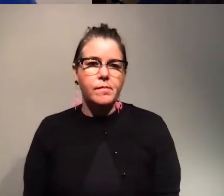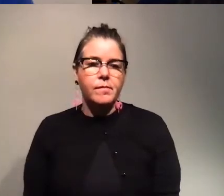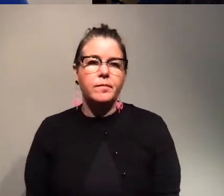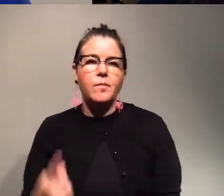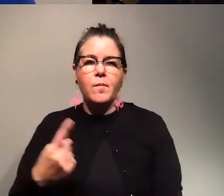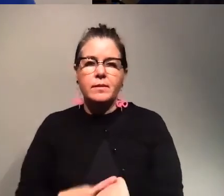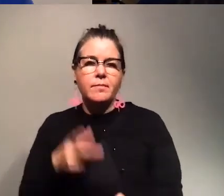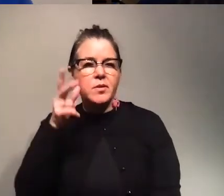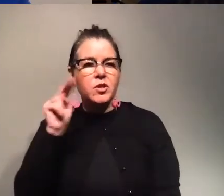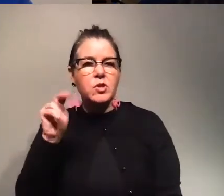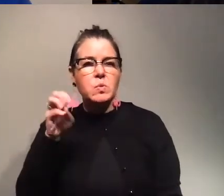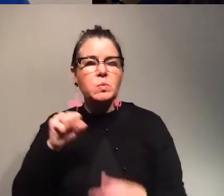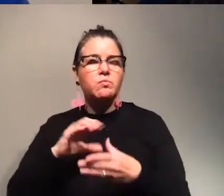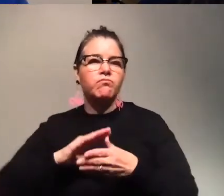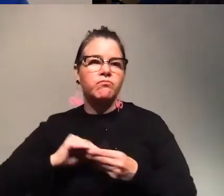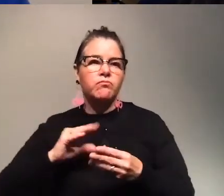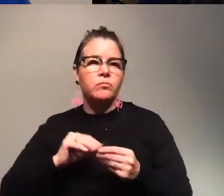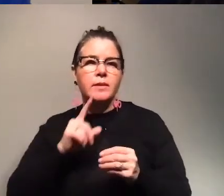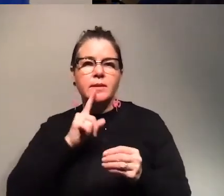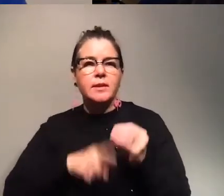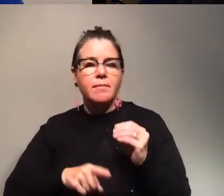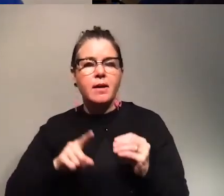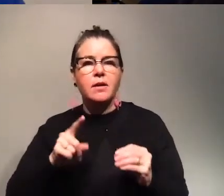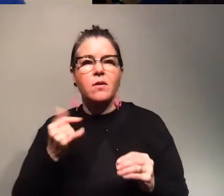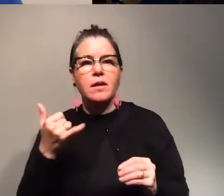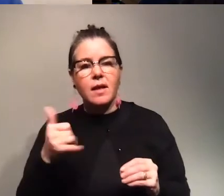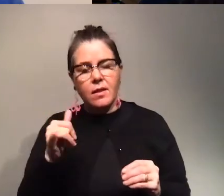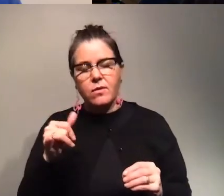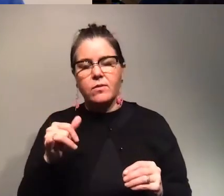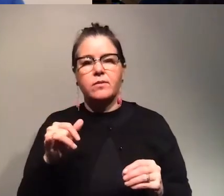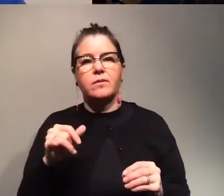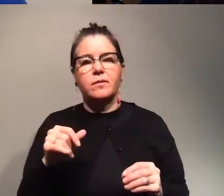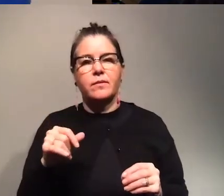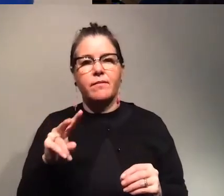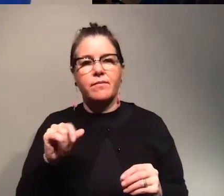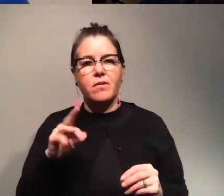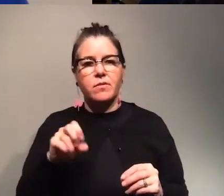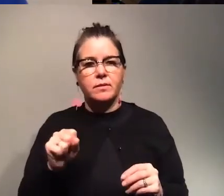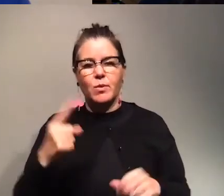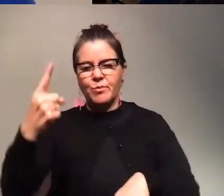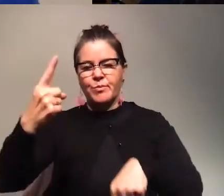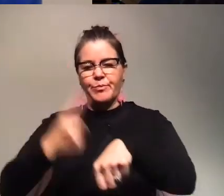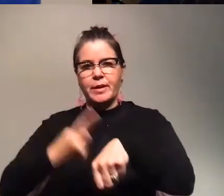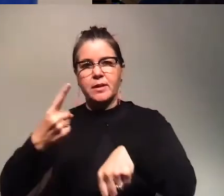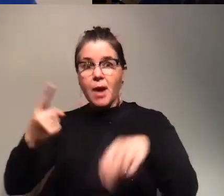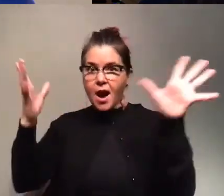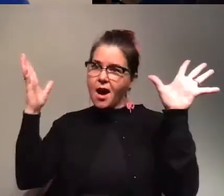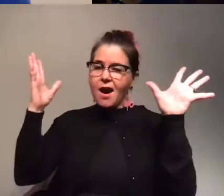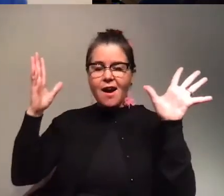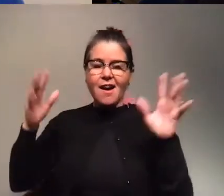about tomato jello leaf cold virus but it was once and i was like oh